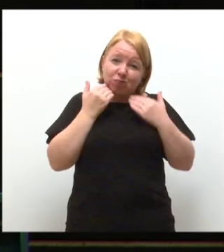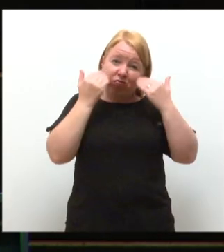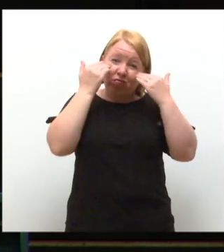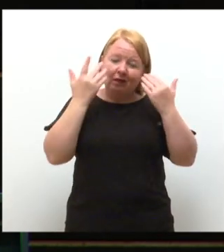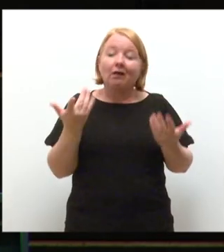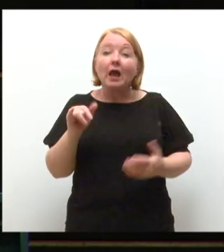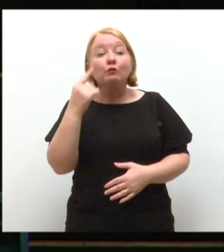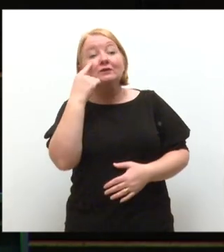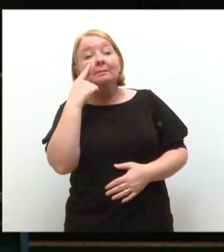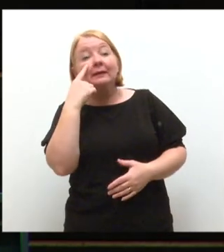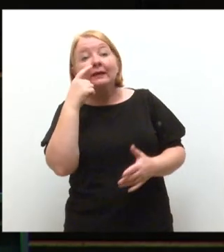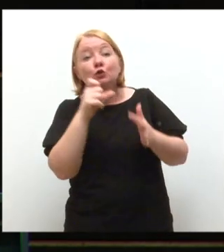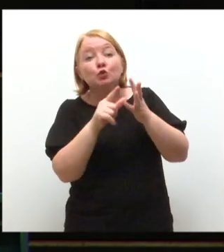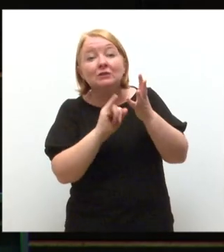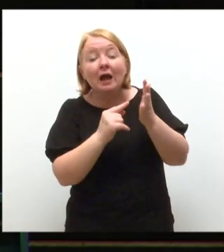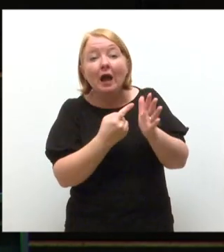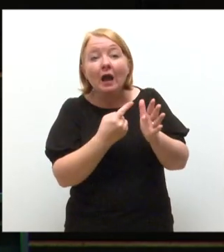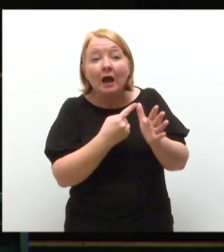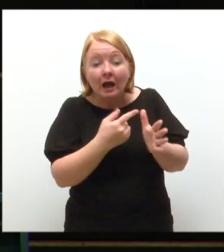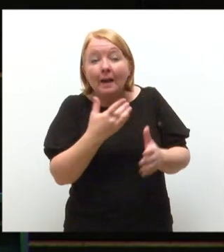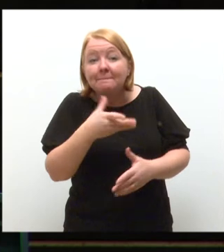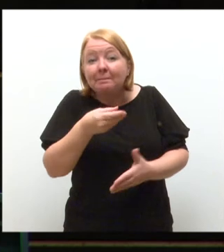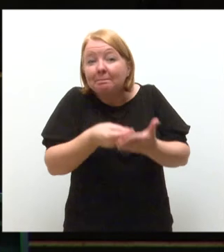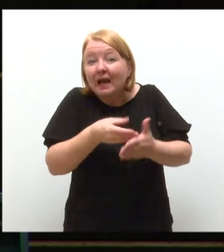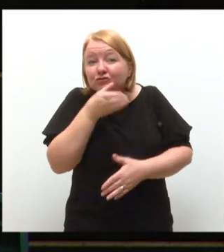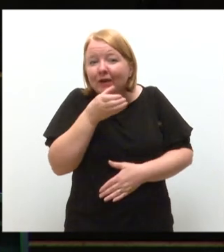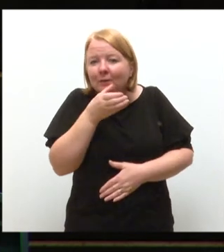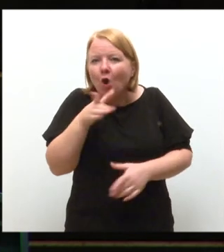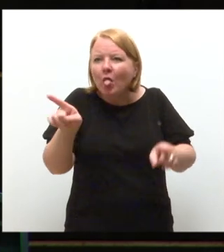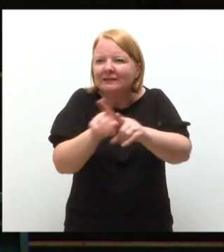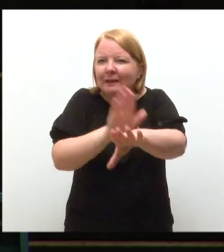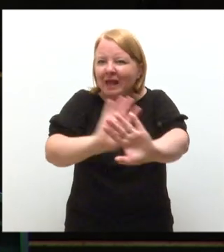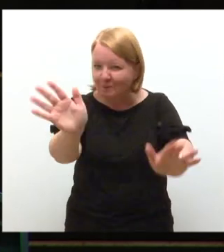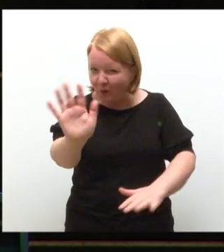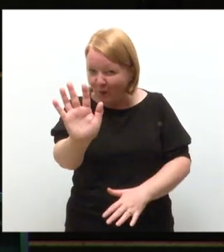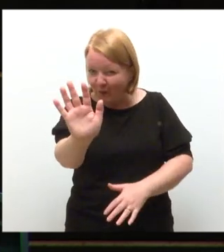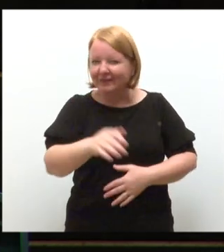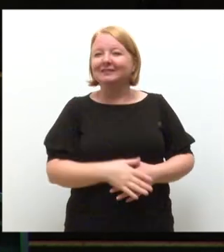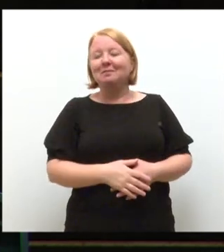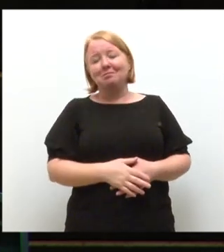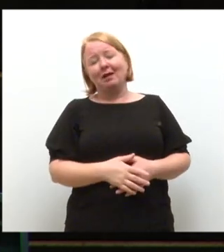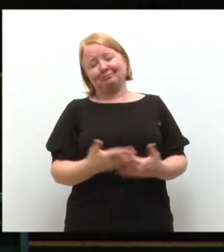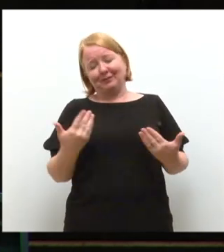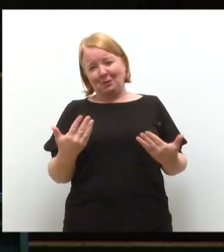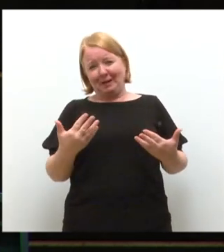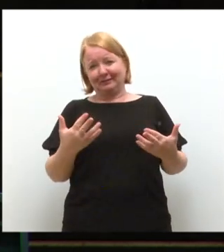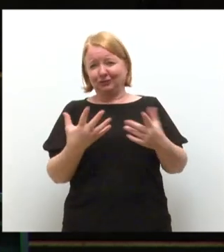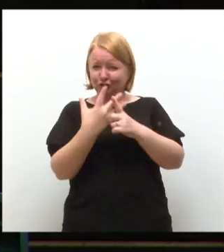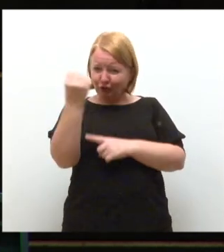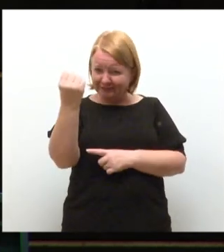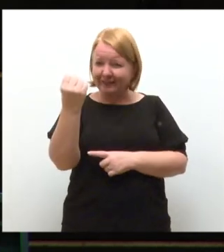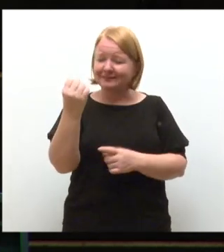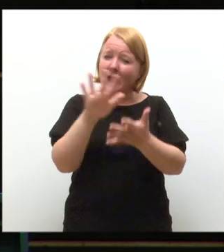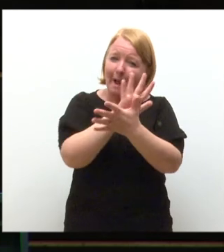see me in the union, please buy me a drink, but perhaps not all in the same night. In the meantime, I wish you every success and